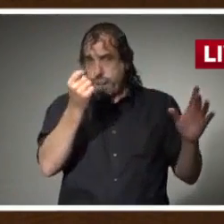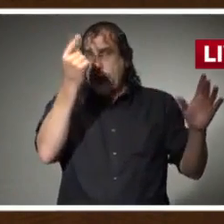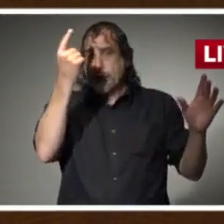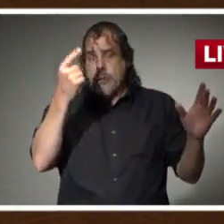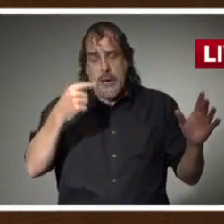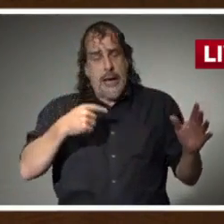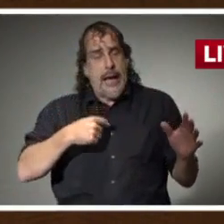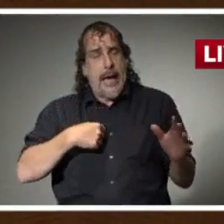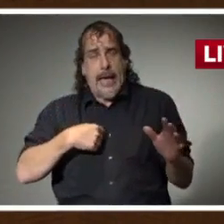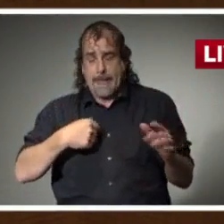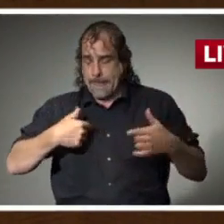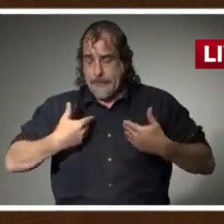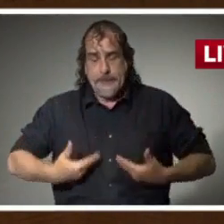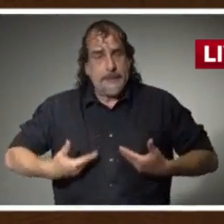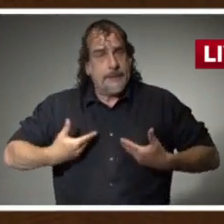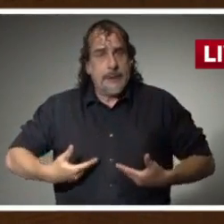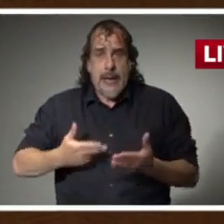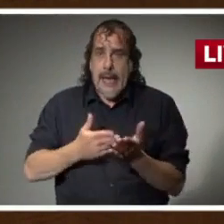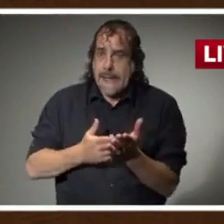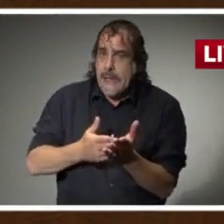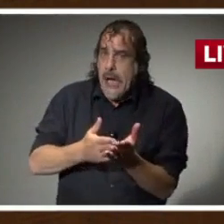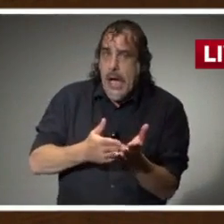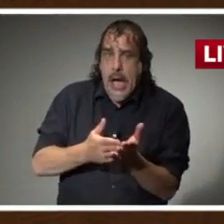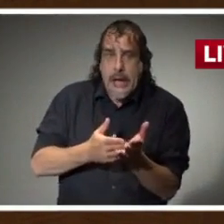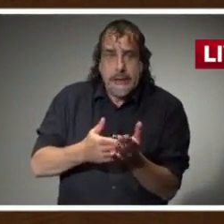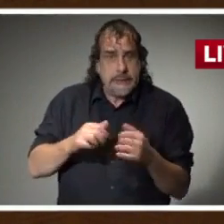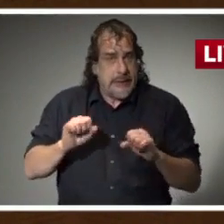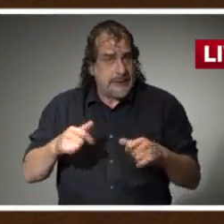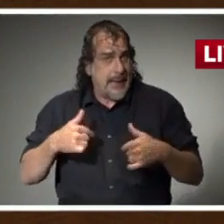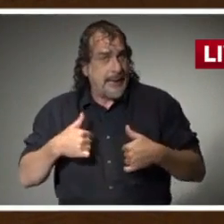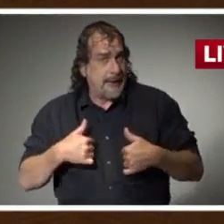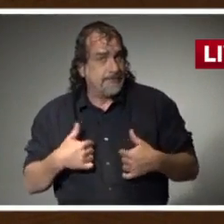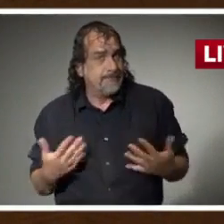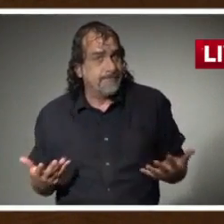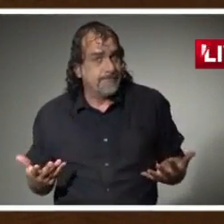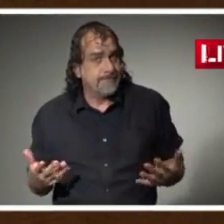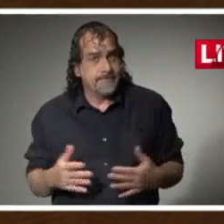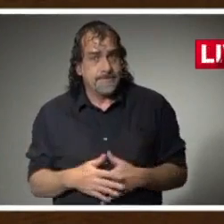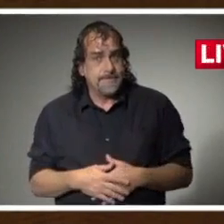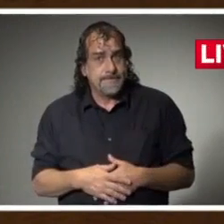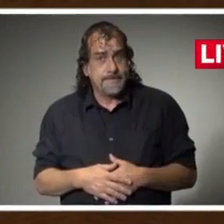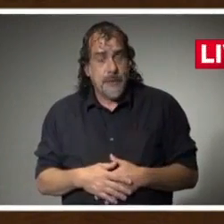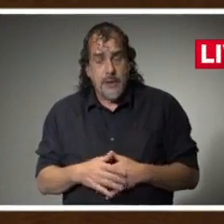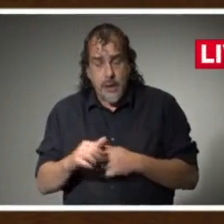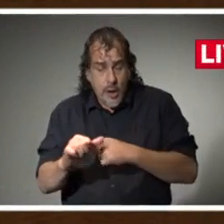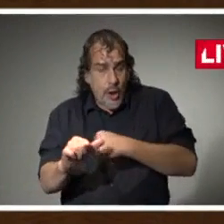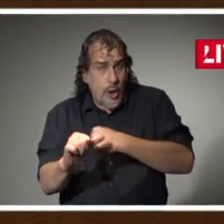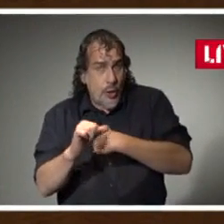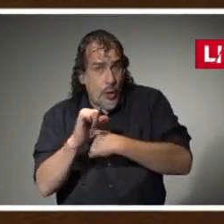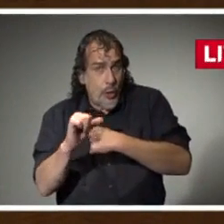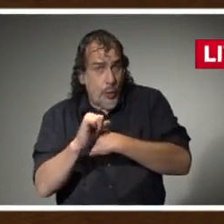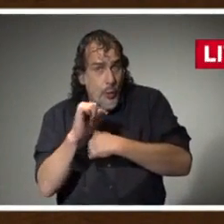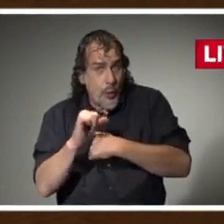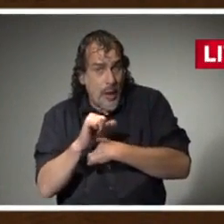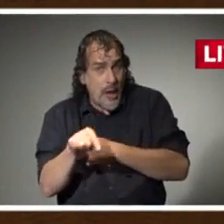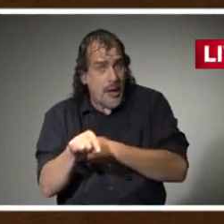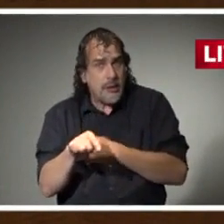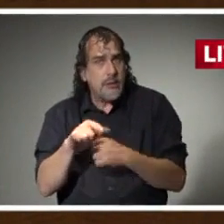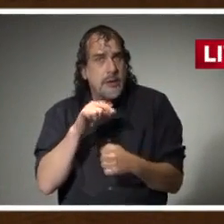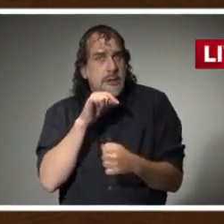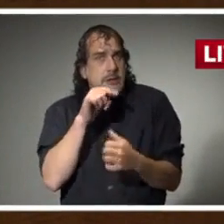as honest as I can possibly be with you. The threat is not